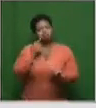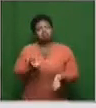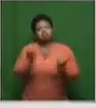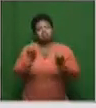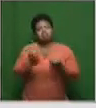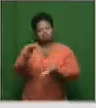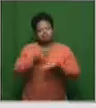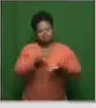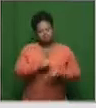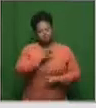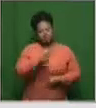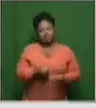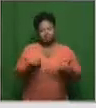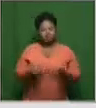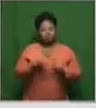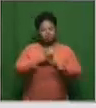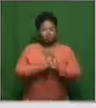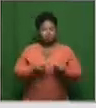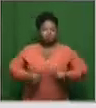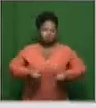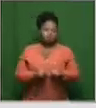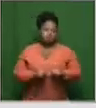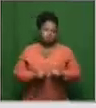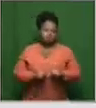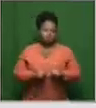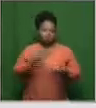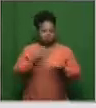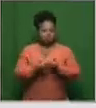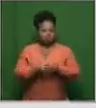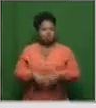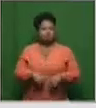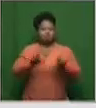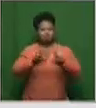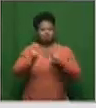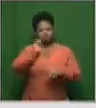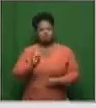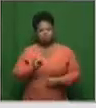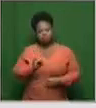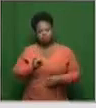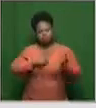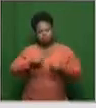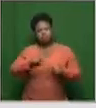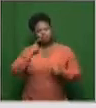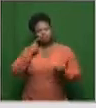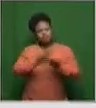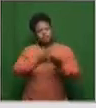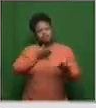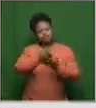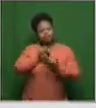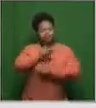in country to start our program with the 10 percent of the population will be able to access those vaccines.